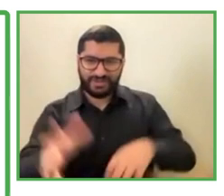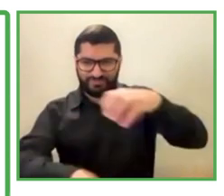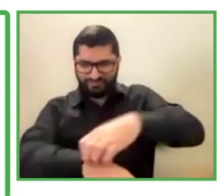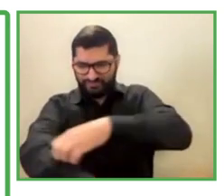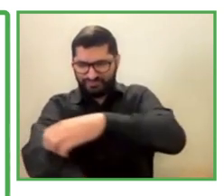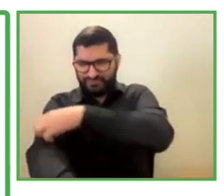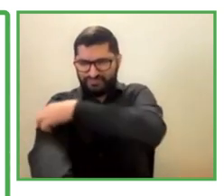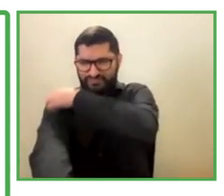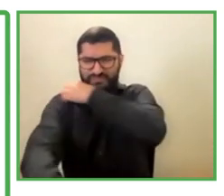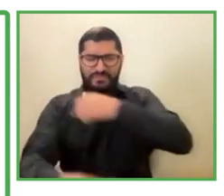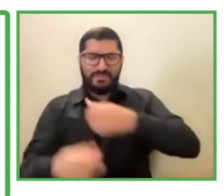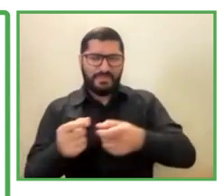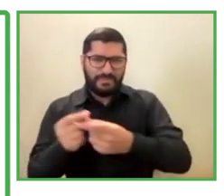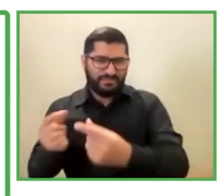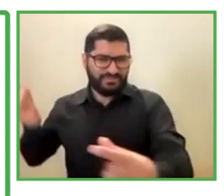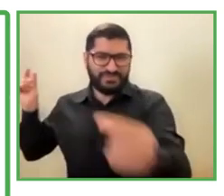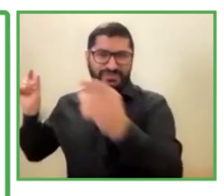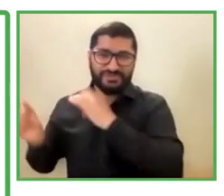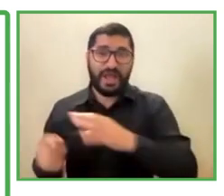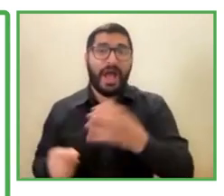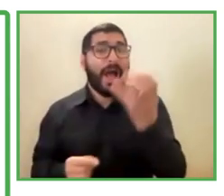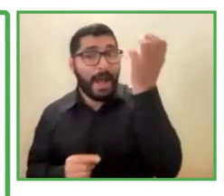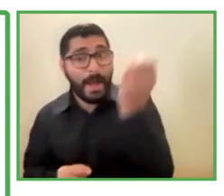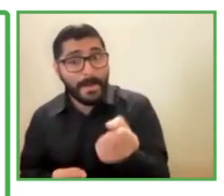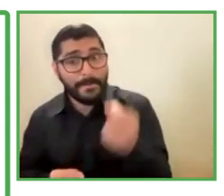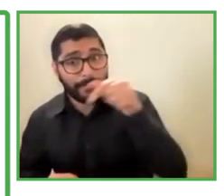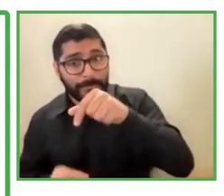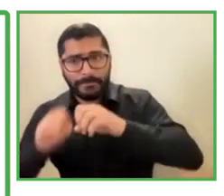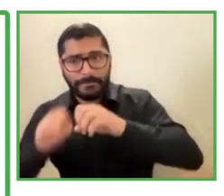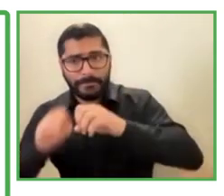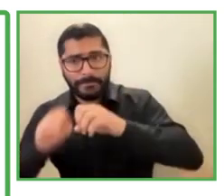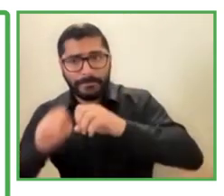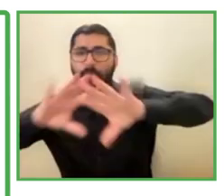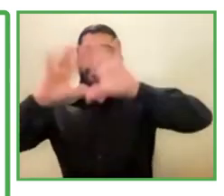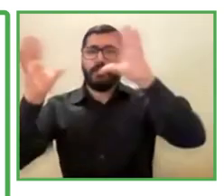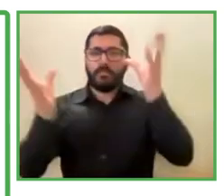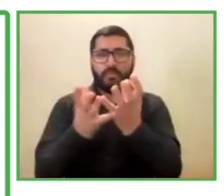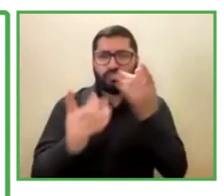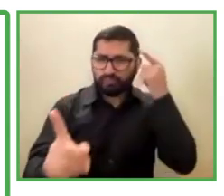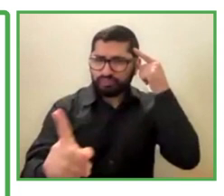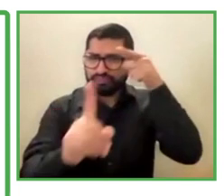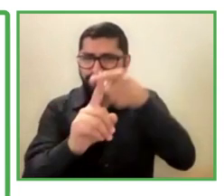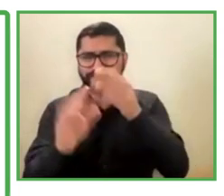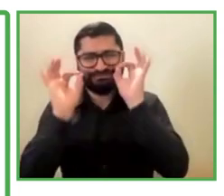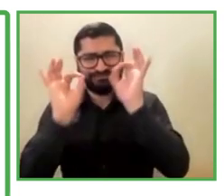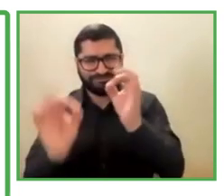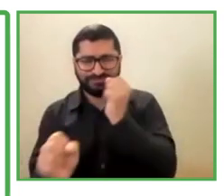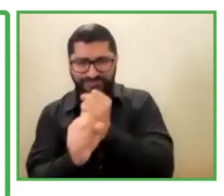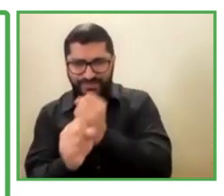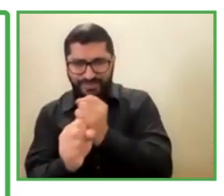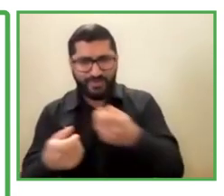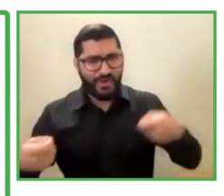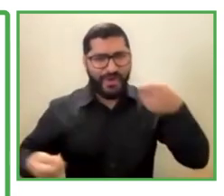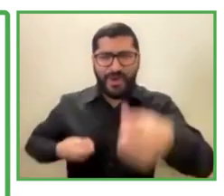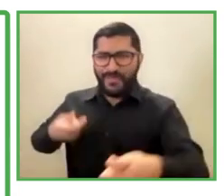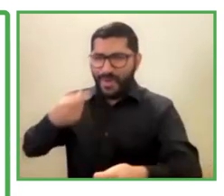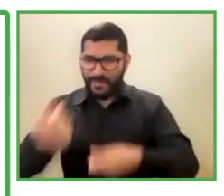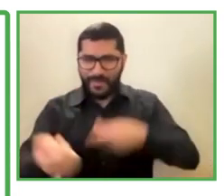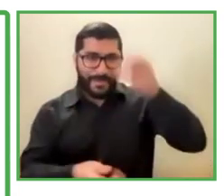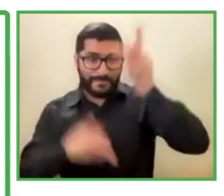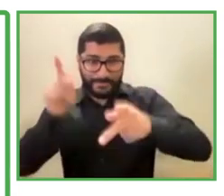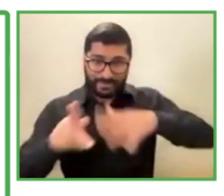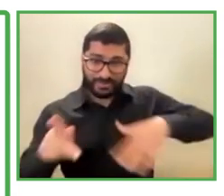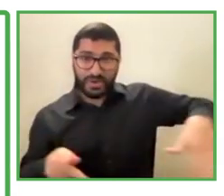We have a multi-format model that lets us satisfy multiple needs for purchase of our customers, using the